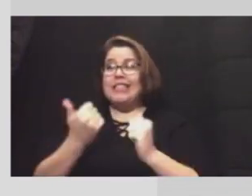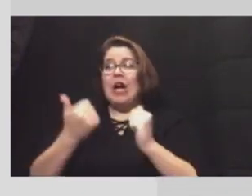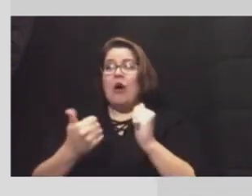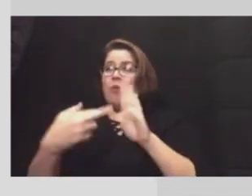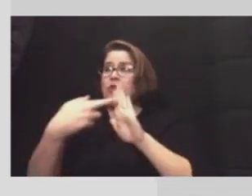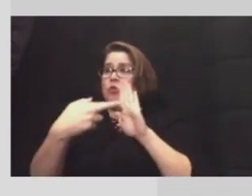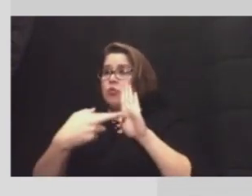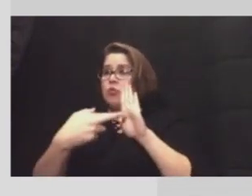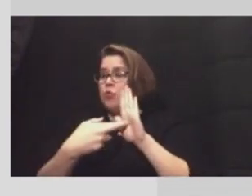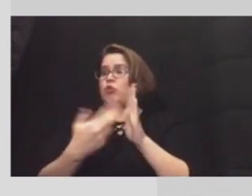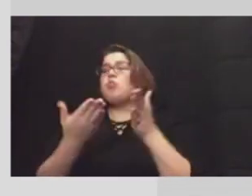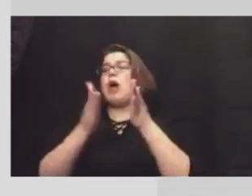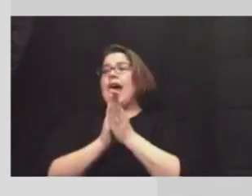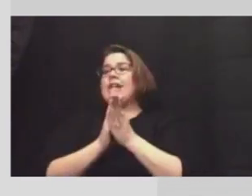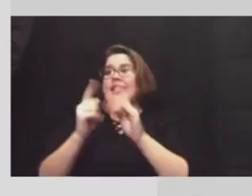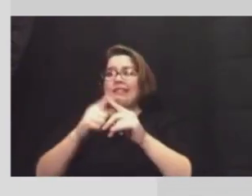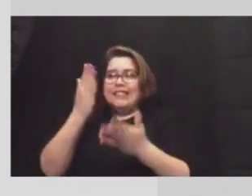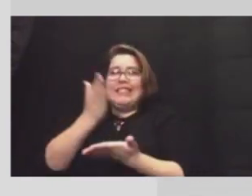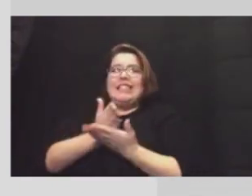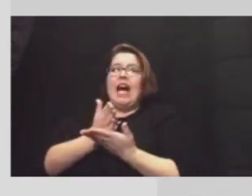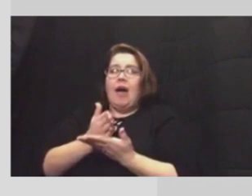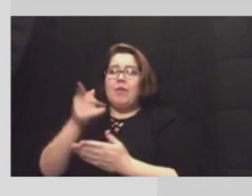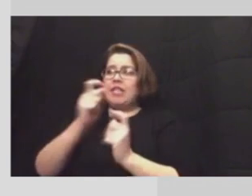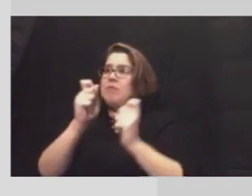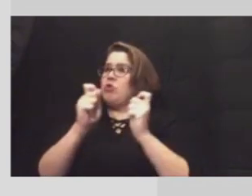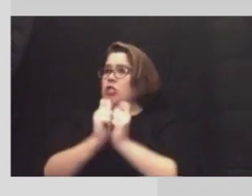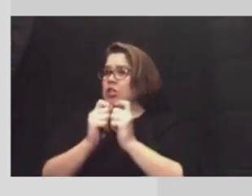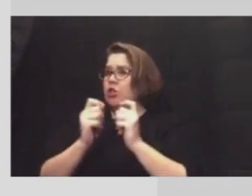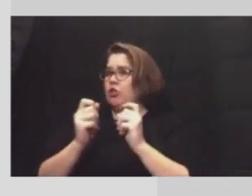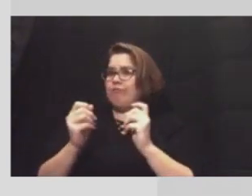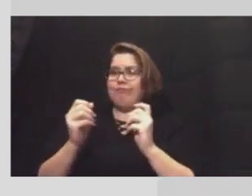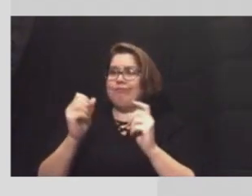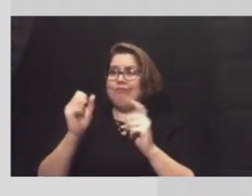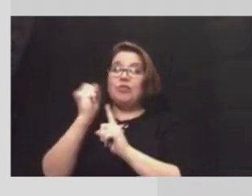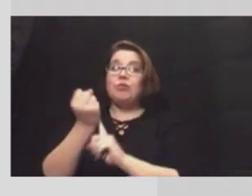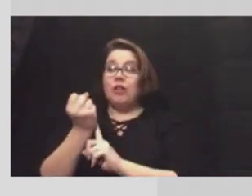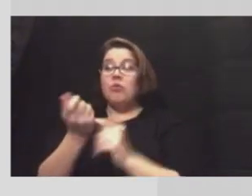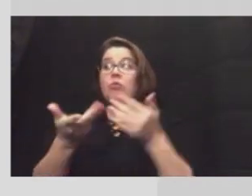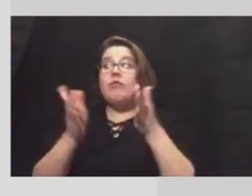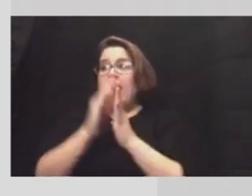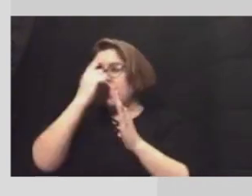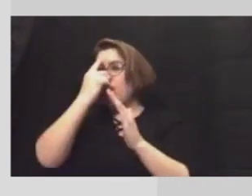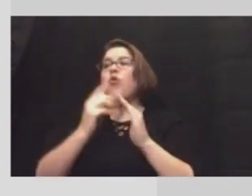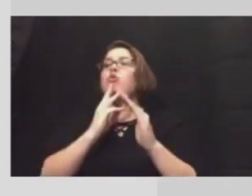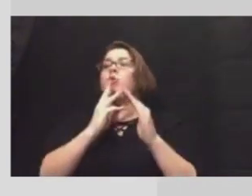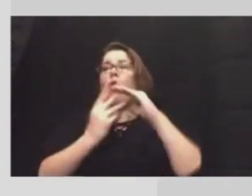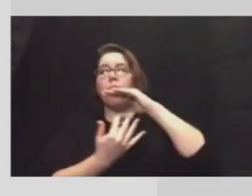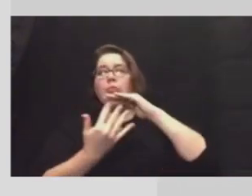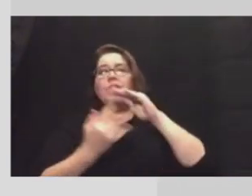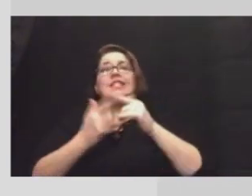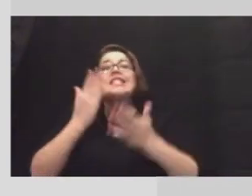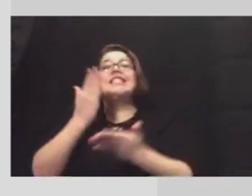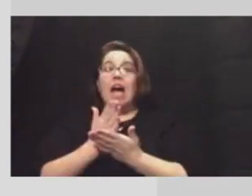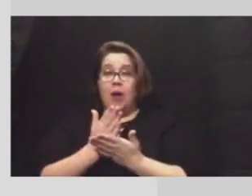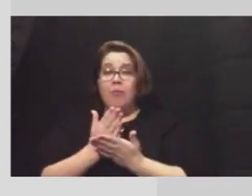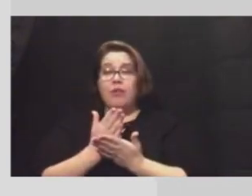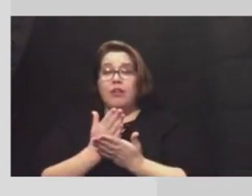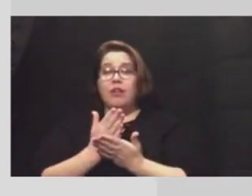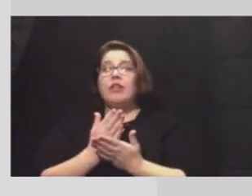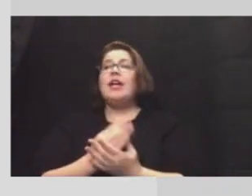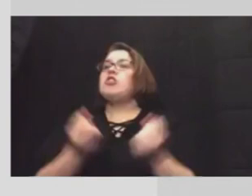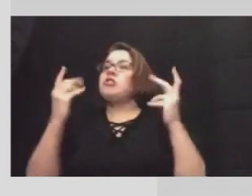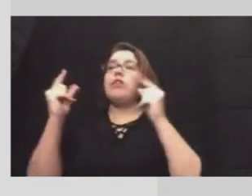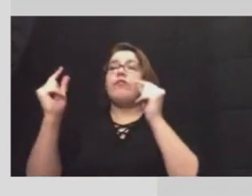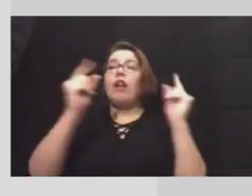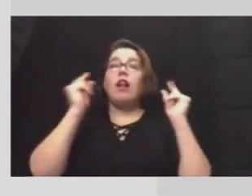asking to be lifted under this particular calamity and we've asked for this boil waters to be lifted. There's a lot of talk